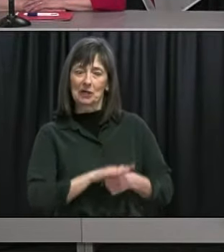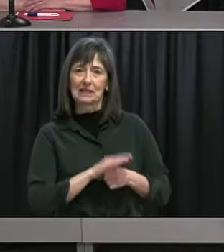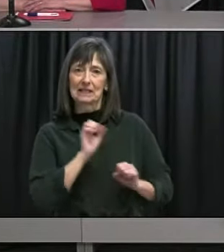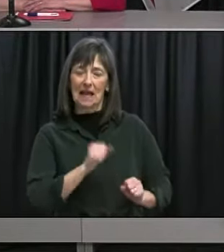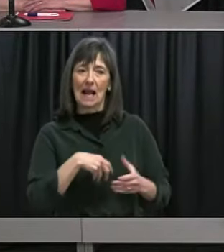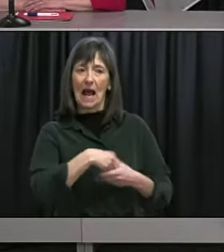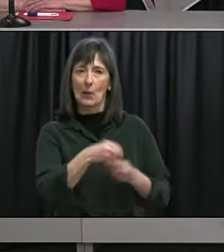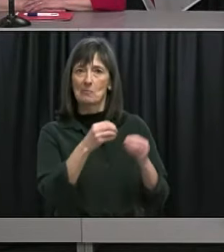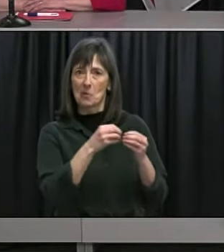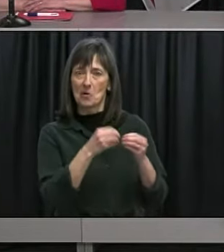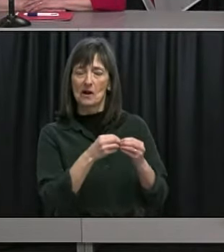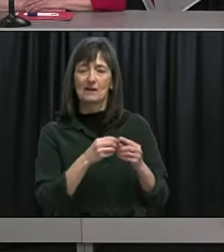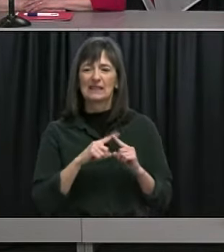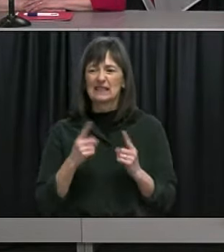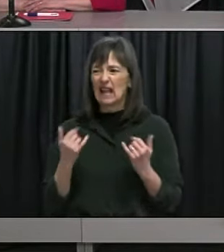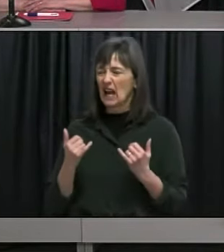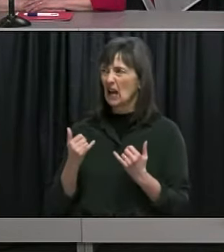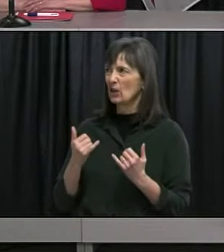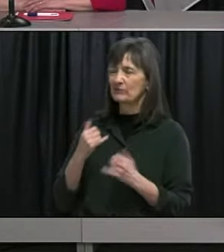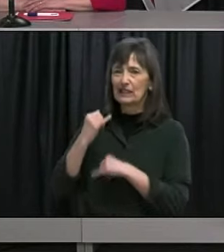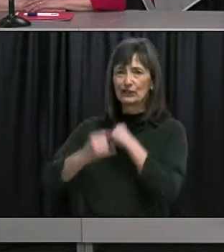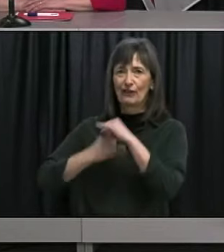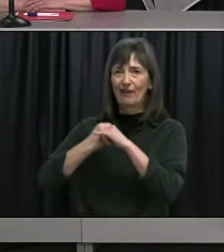I was just hoping to ask the three of the